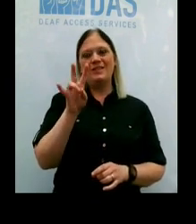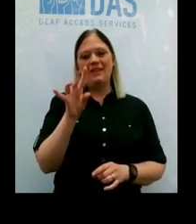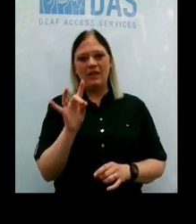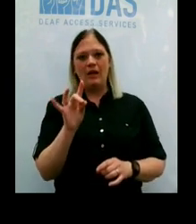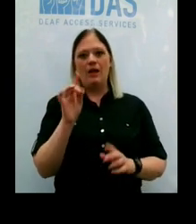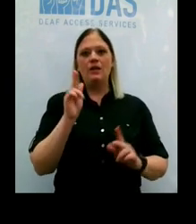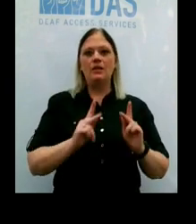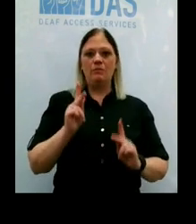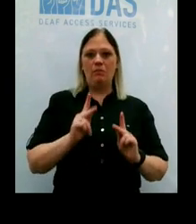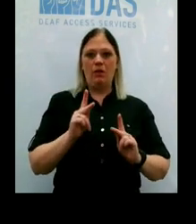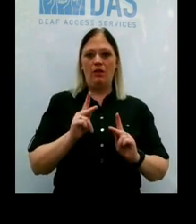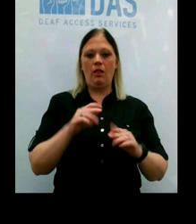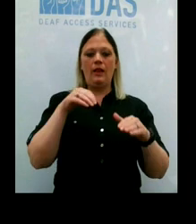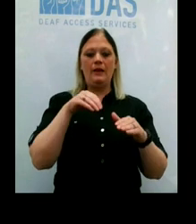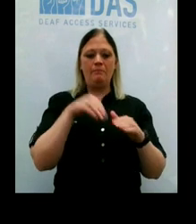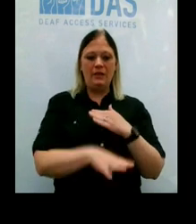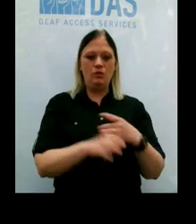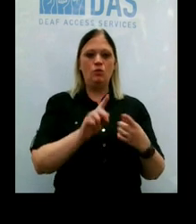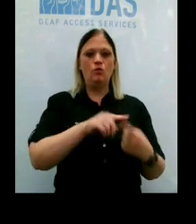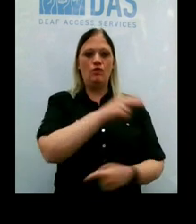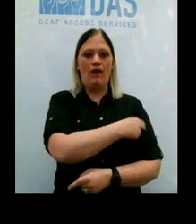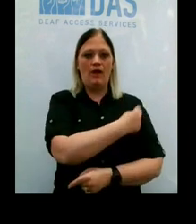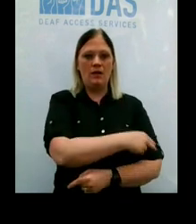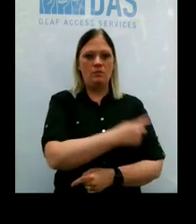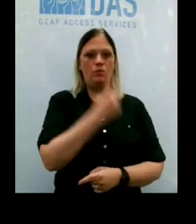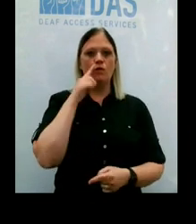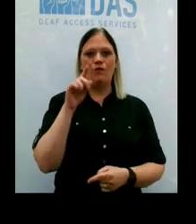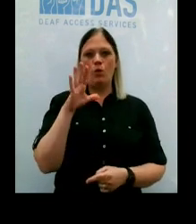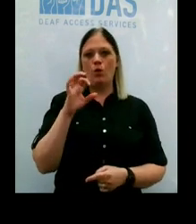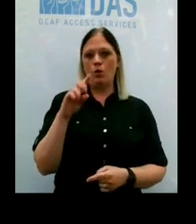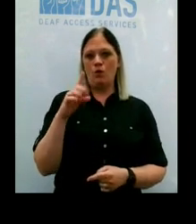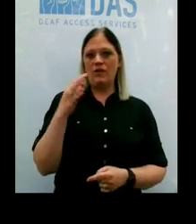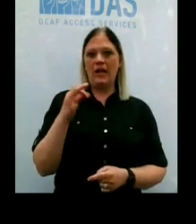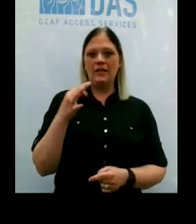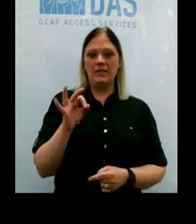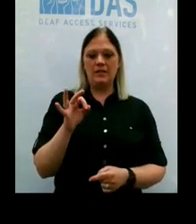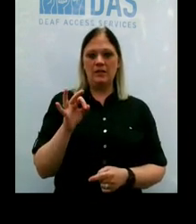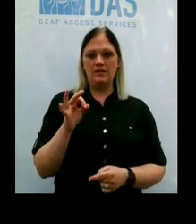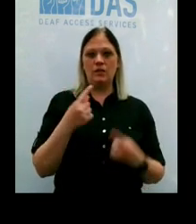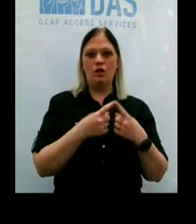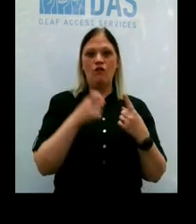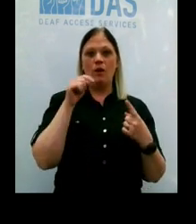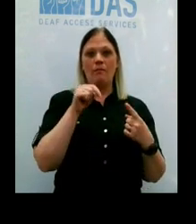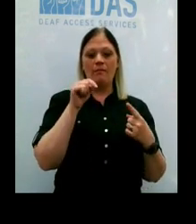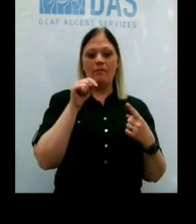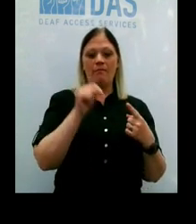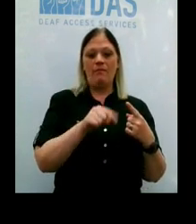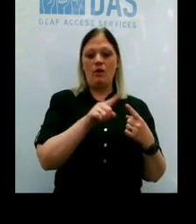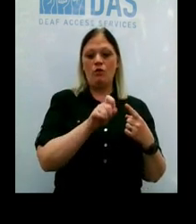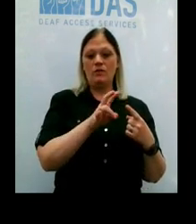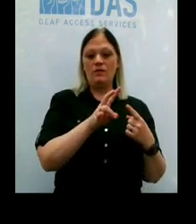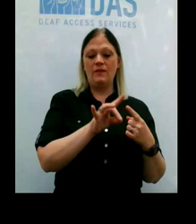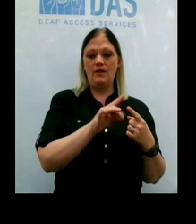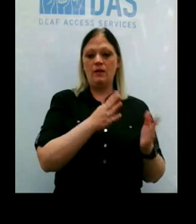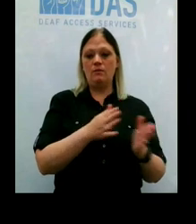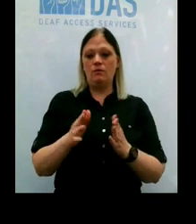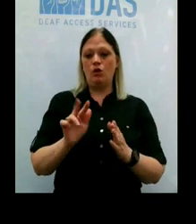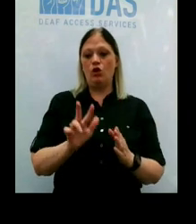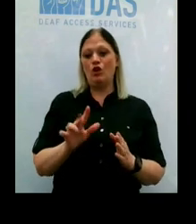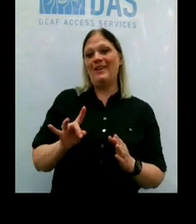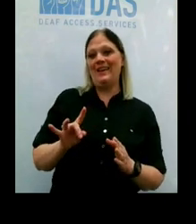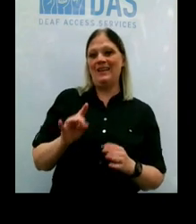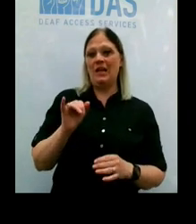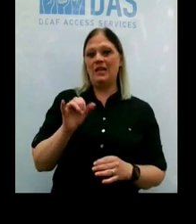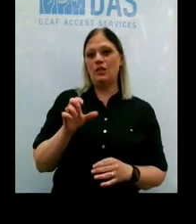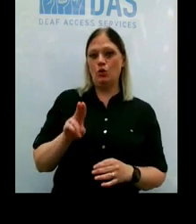that were admitted to Erie County hospitals for COVID-19. And of those, 38 were in the intensive care unit